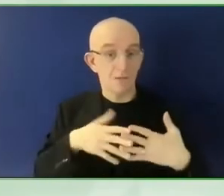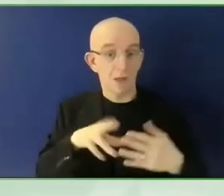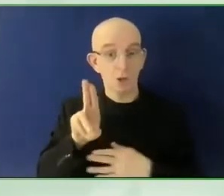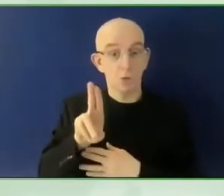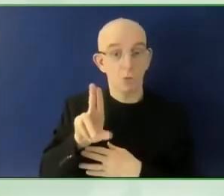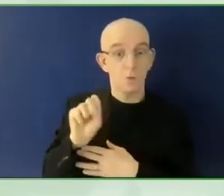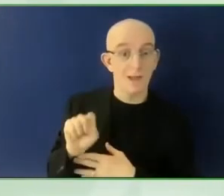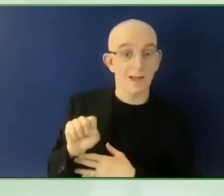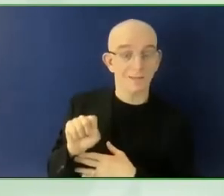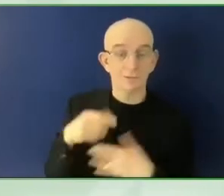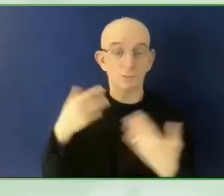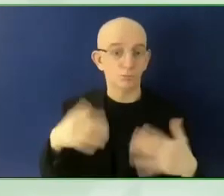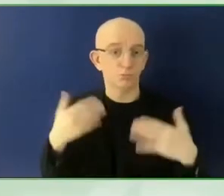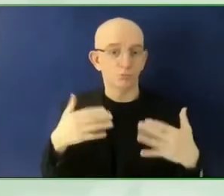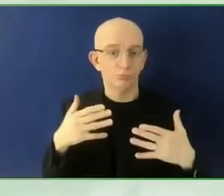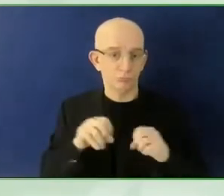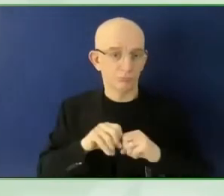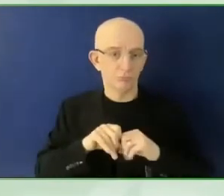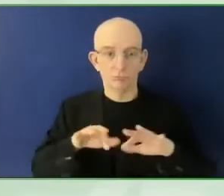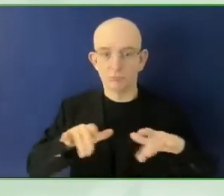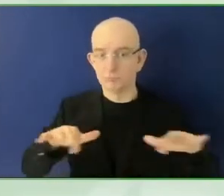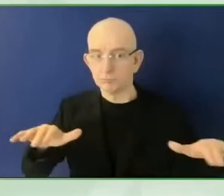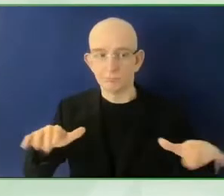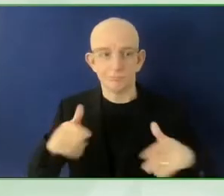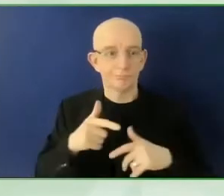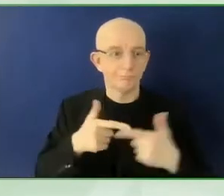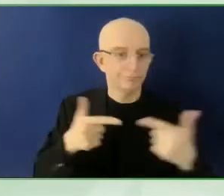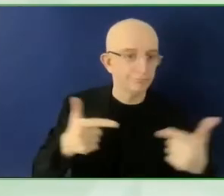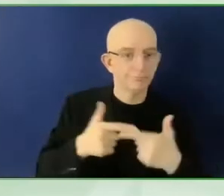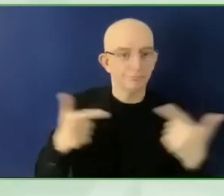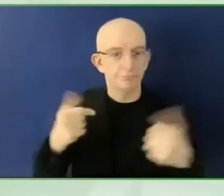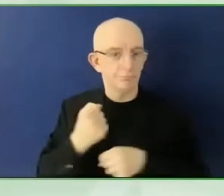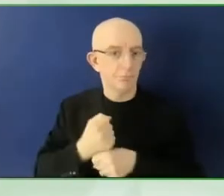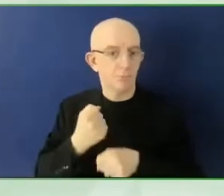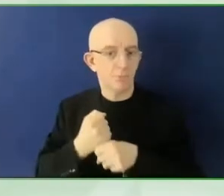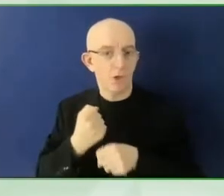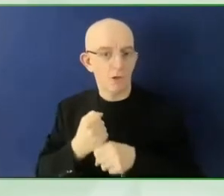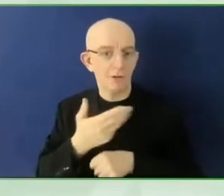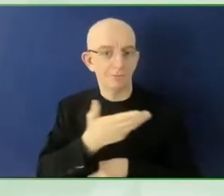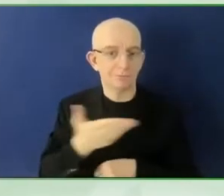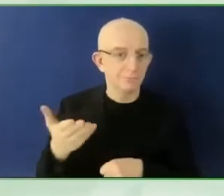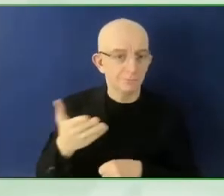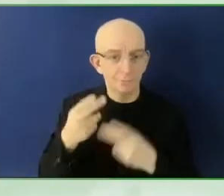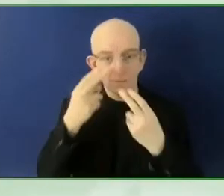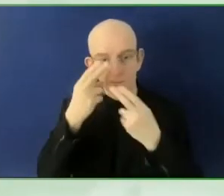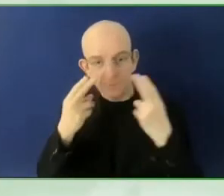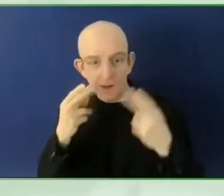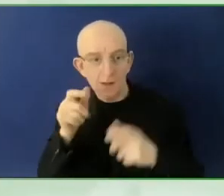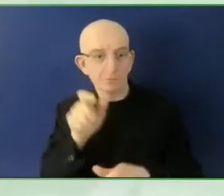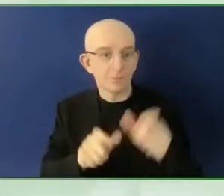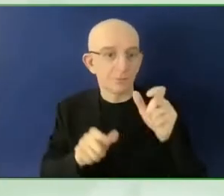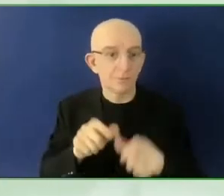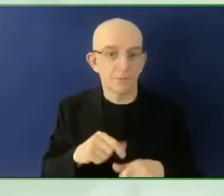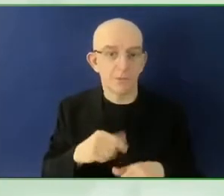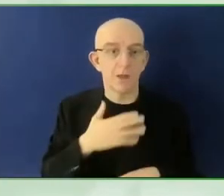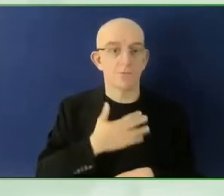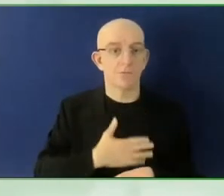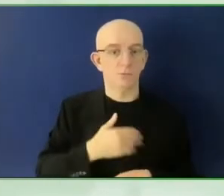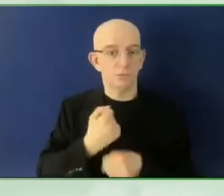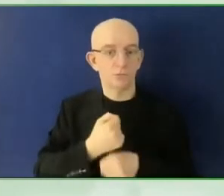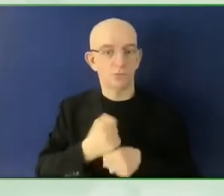work from home. They don't have to worry about transportation. Have you seen this really make any changes for